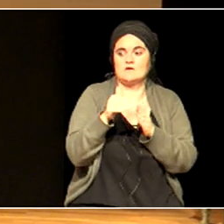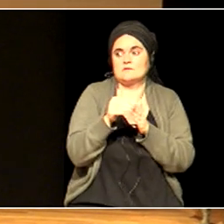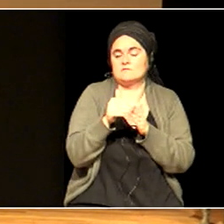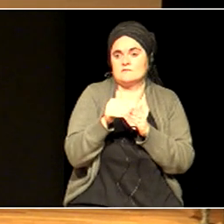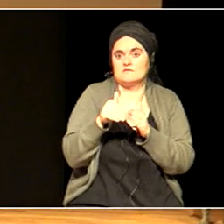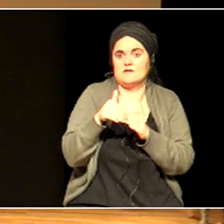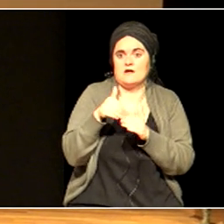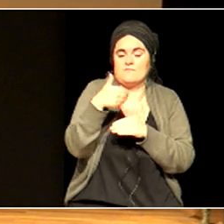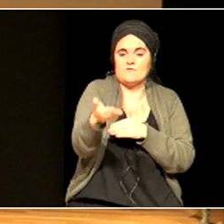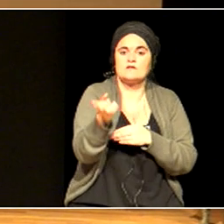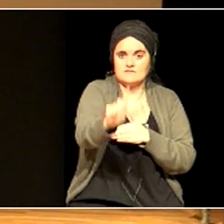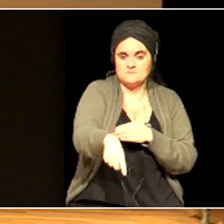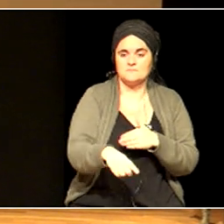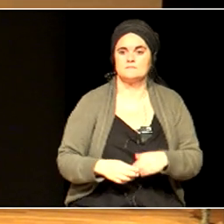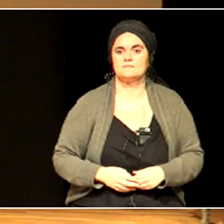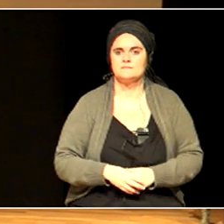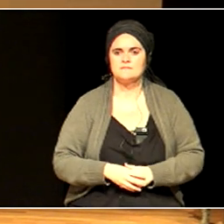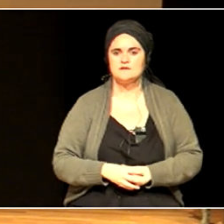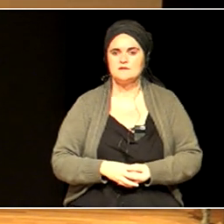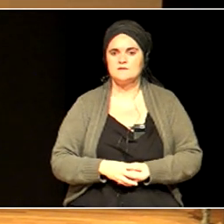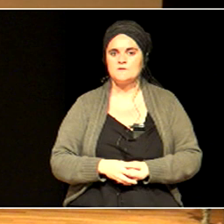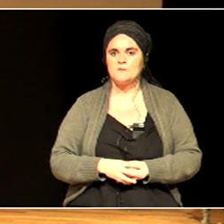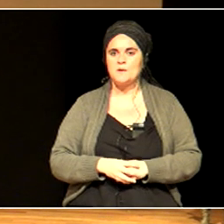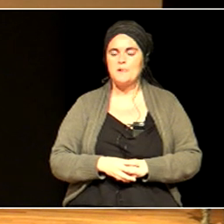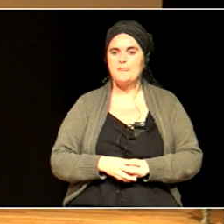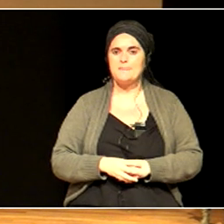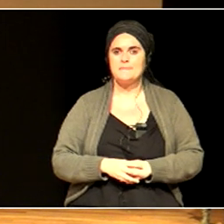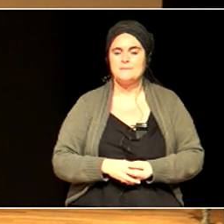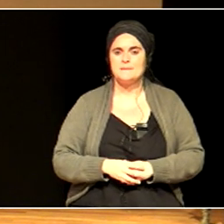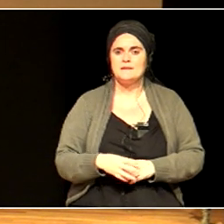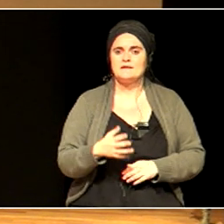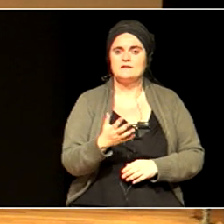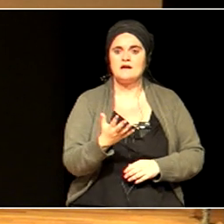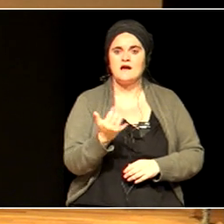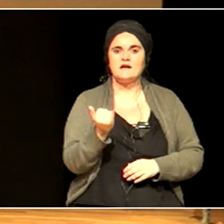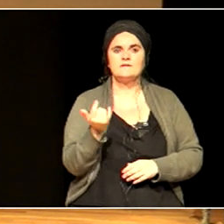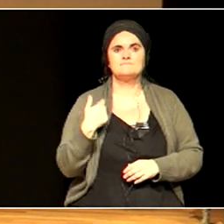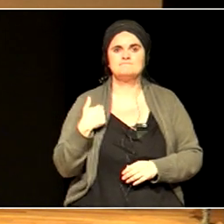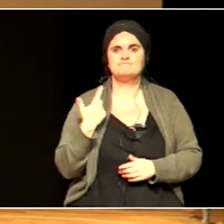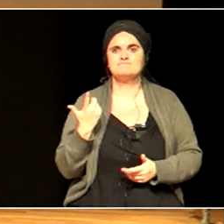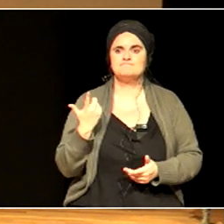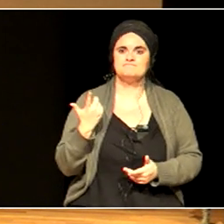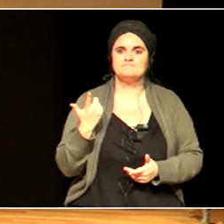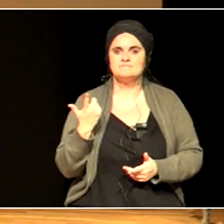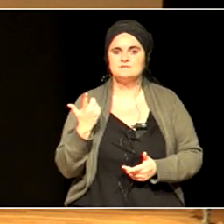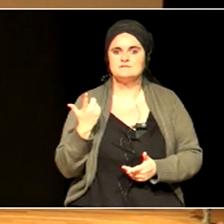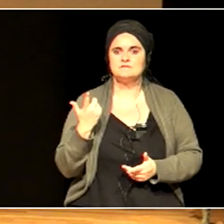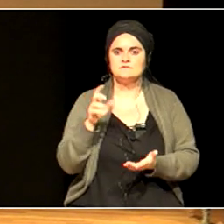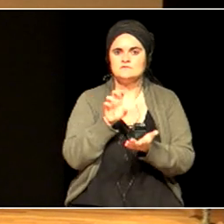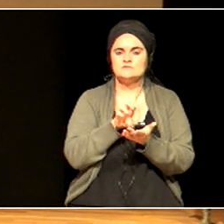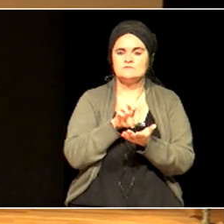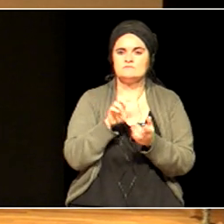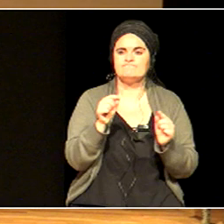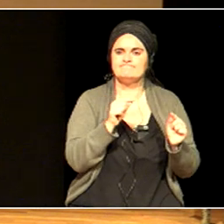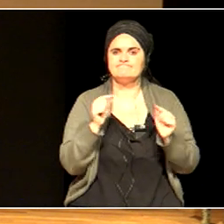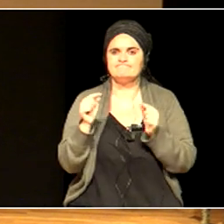And you will know that there's a dilemma around achievement. So I ask the question, how can we create,